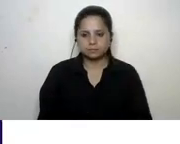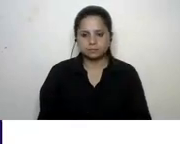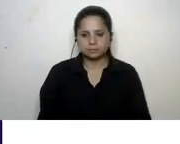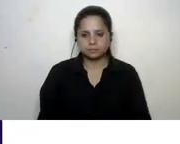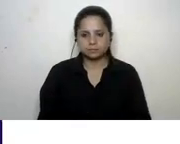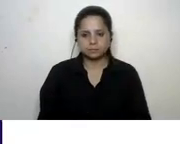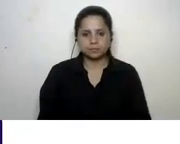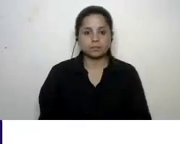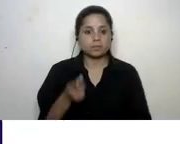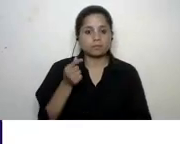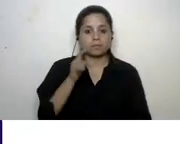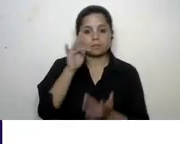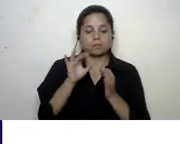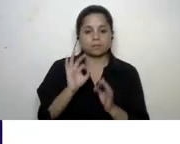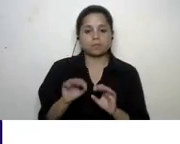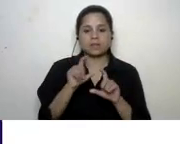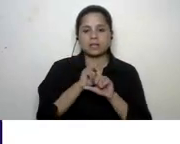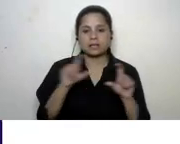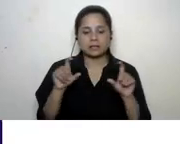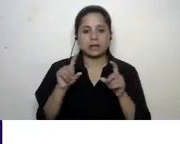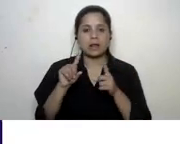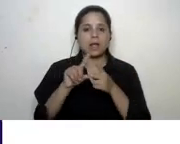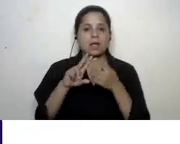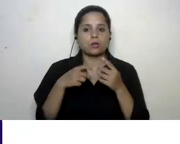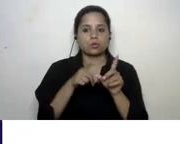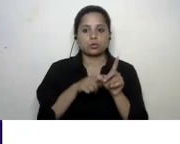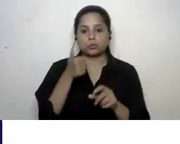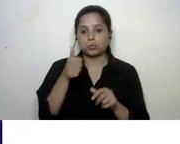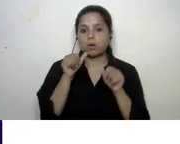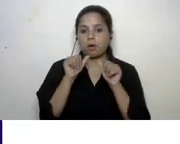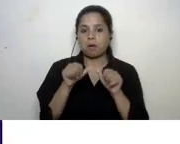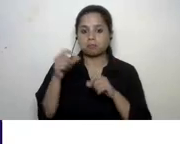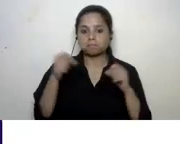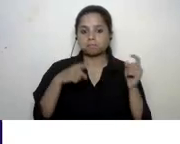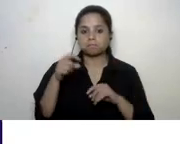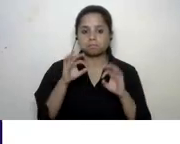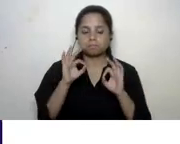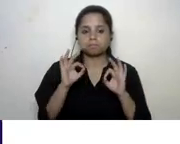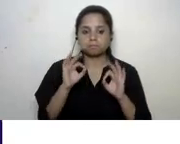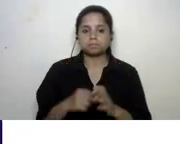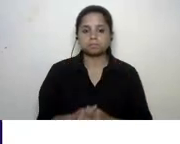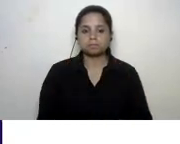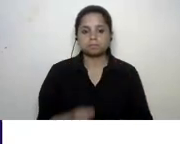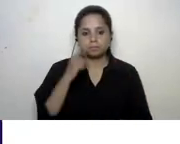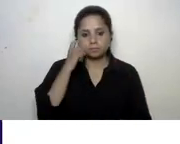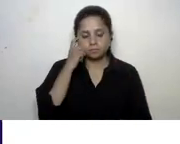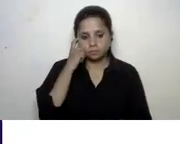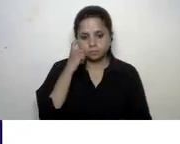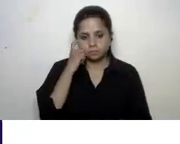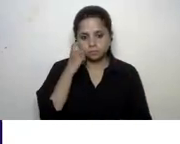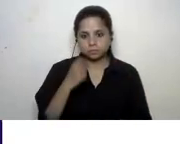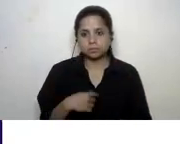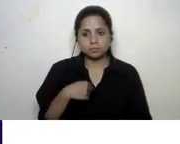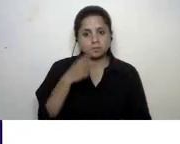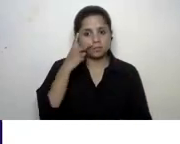affordable and clean energy yes very good answers coming in meena yes excellent yes i